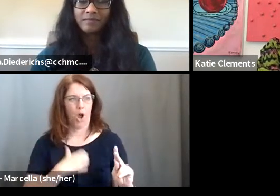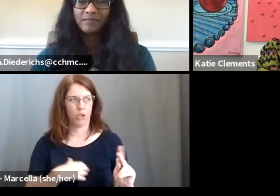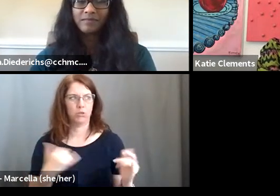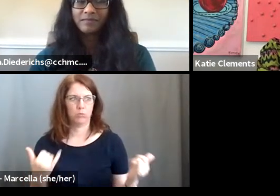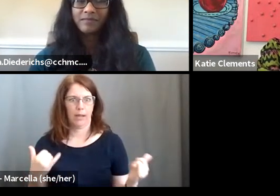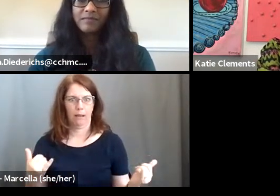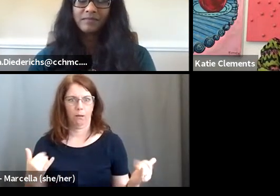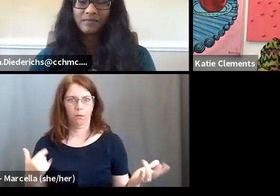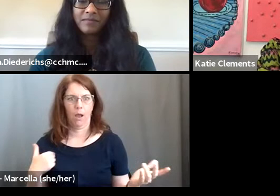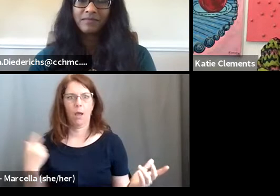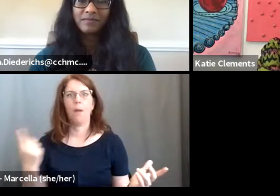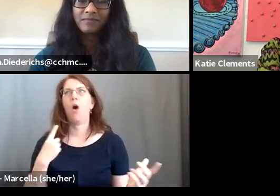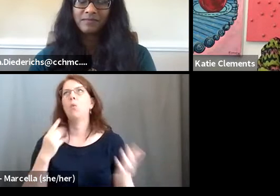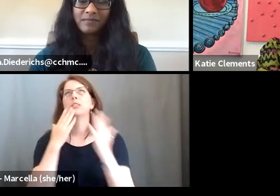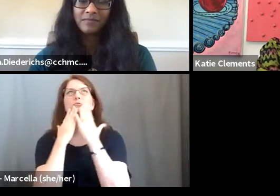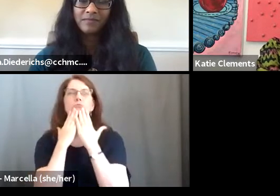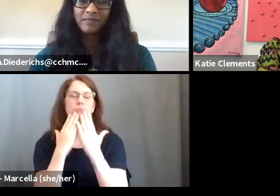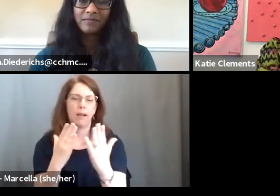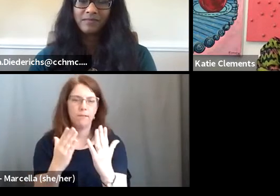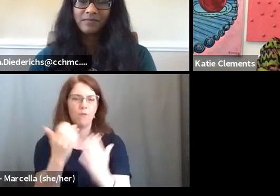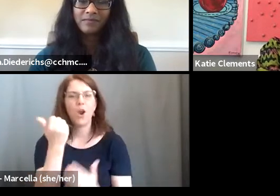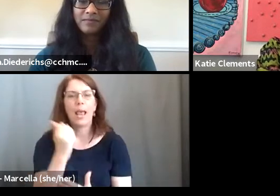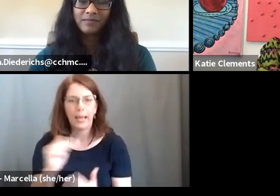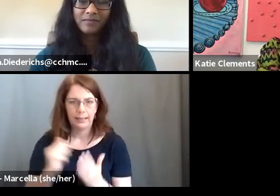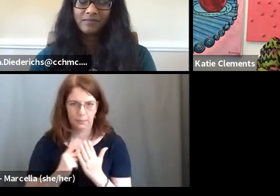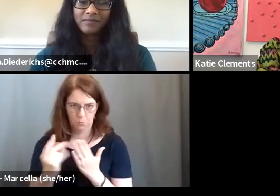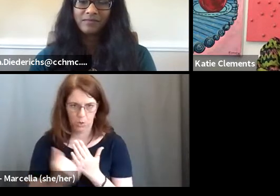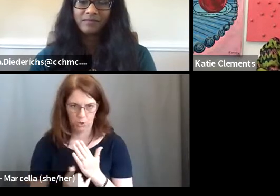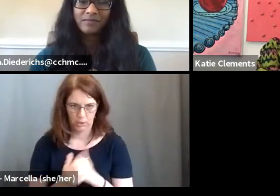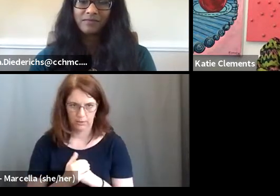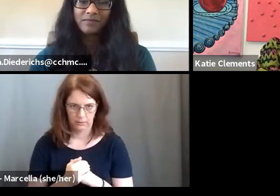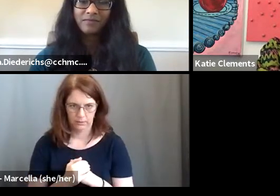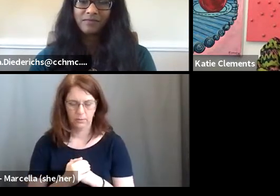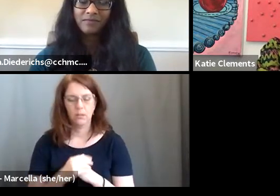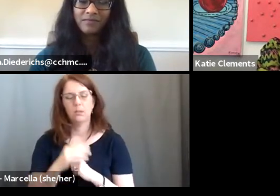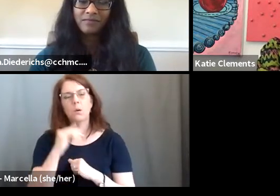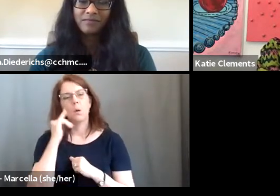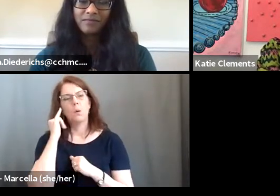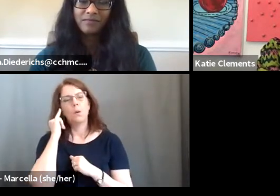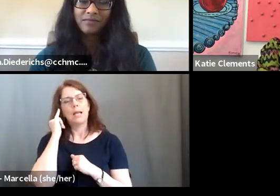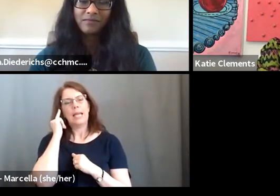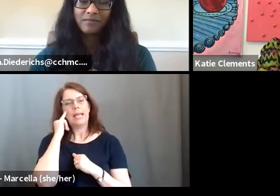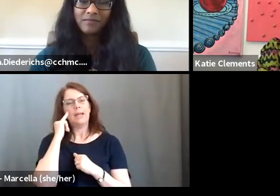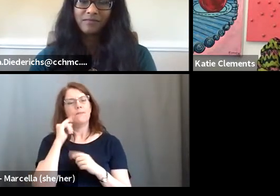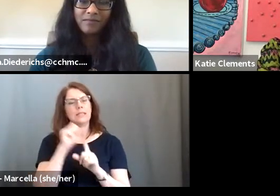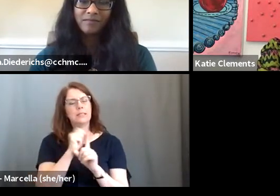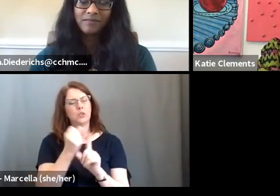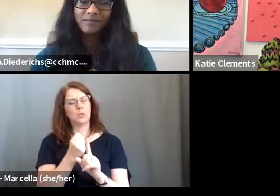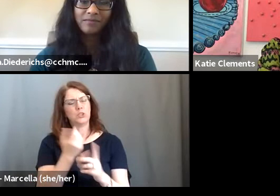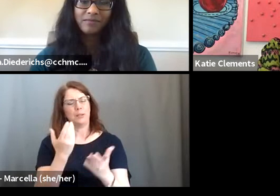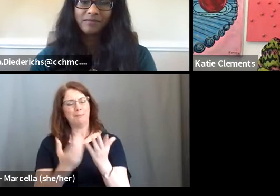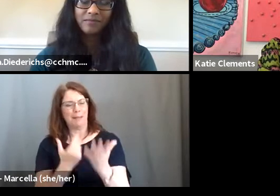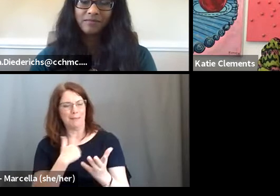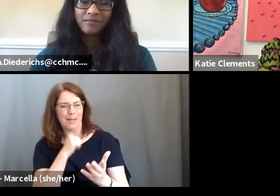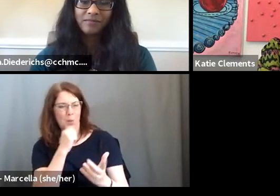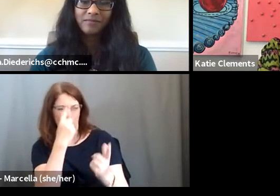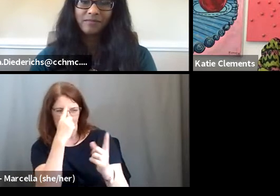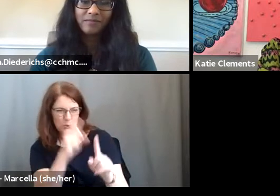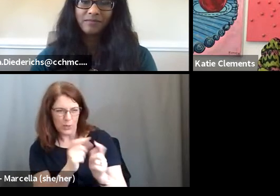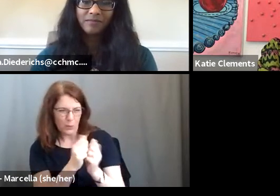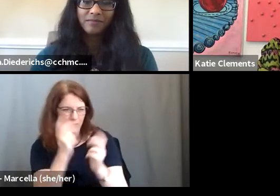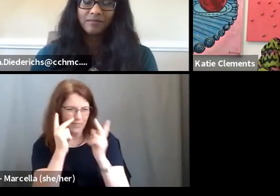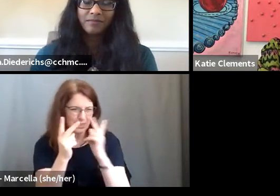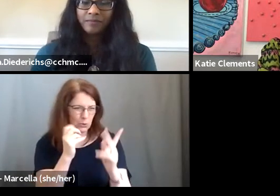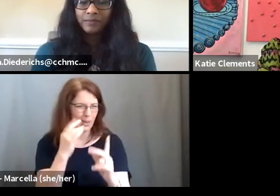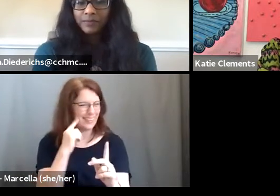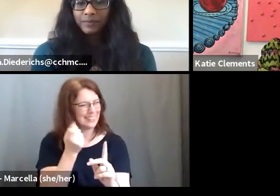I'm, I'm always grateful for any project. So when there are situations where I might not agree, you know, visually, or I think it's off